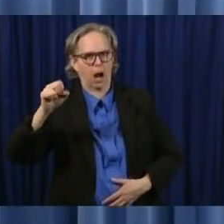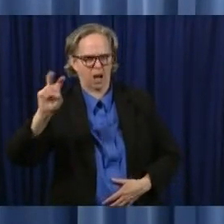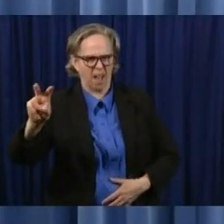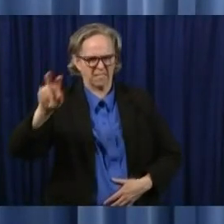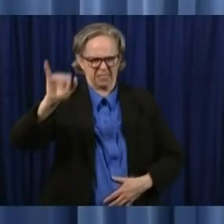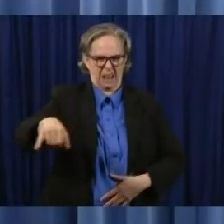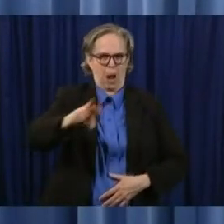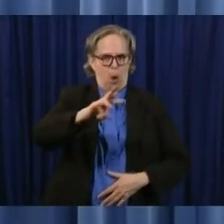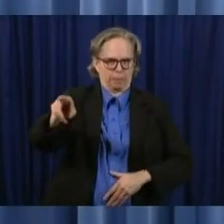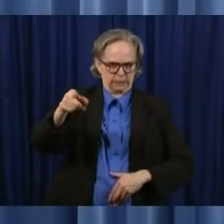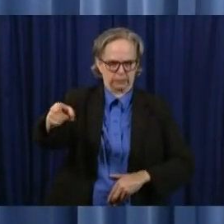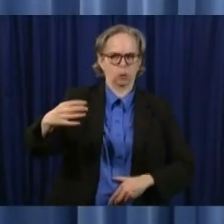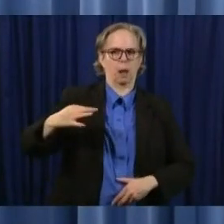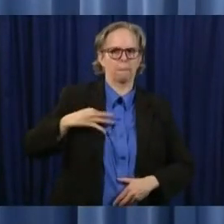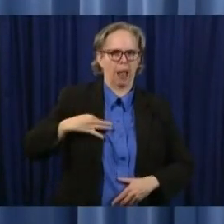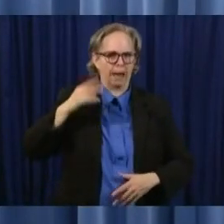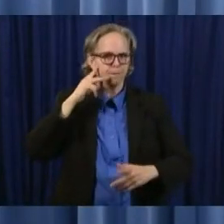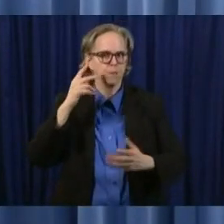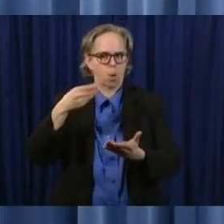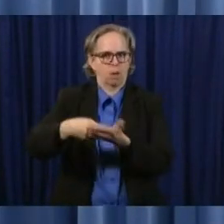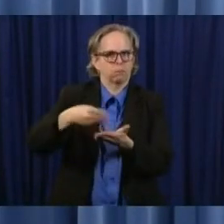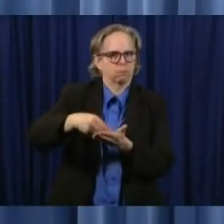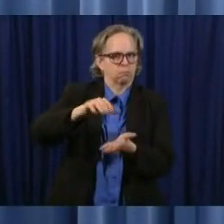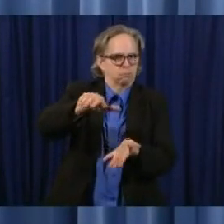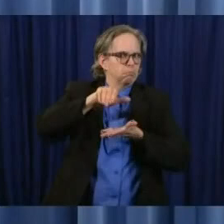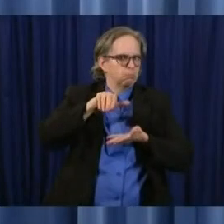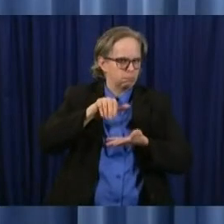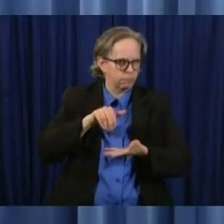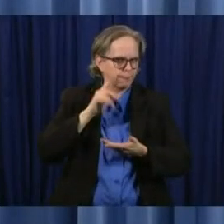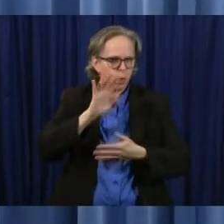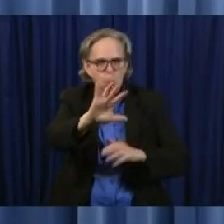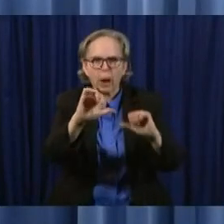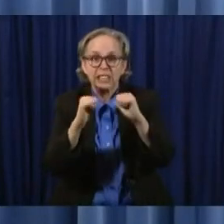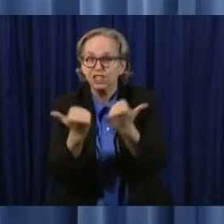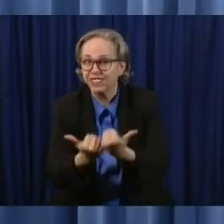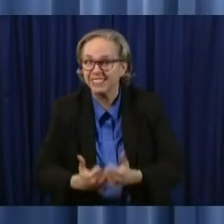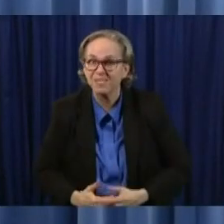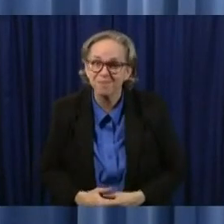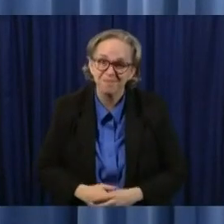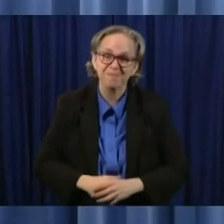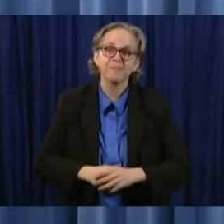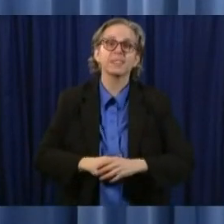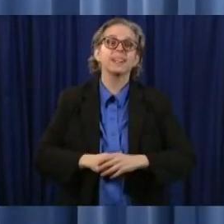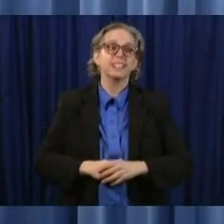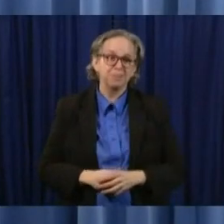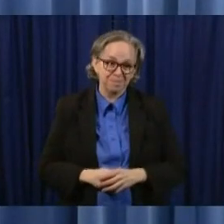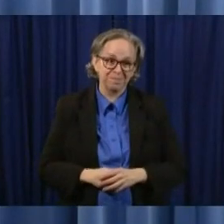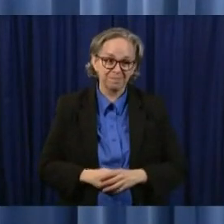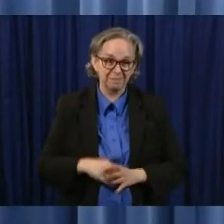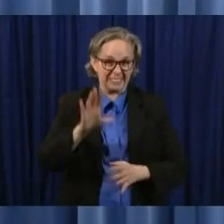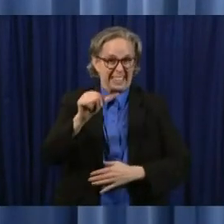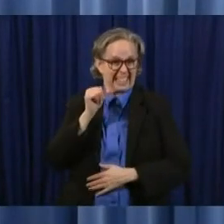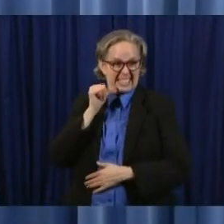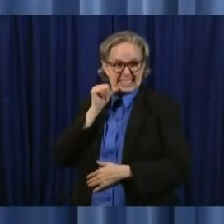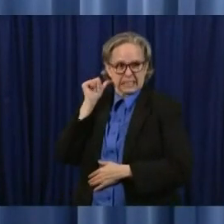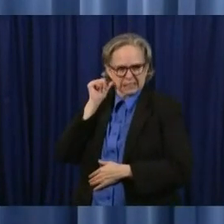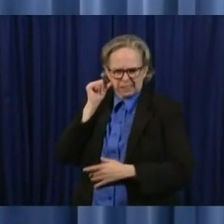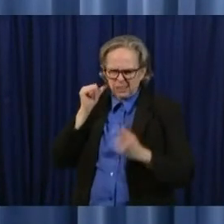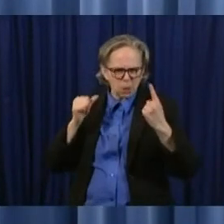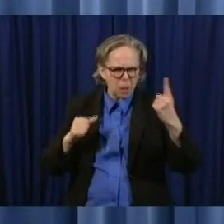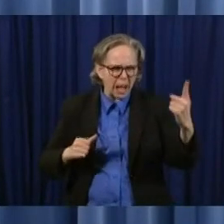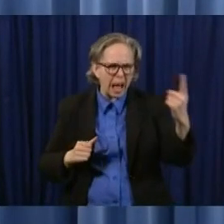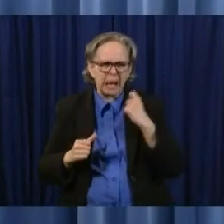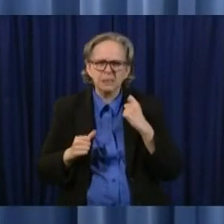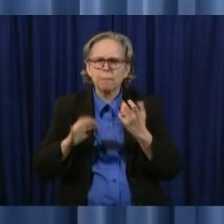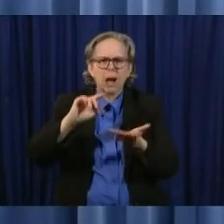well yesterday I was asked about graduation and I know I have caused some confusion around the state